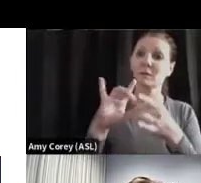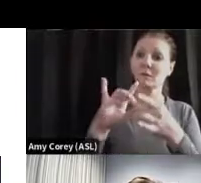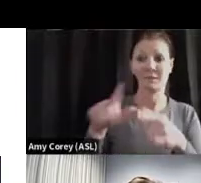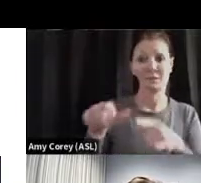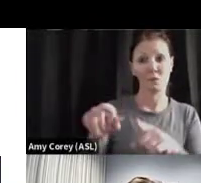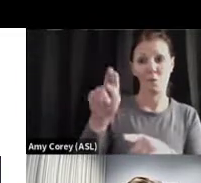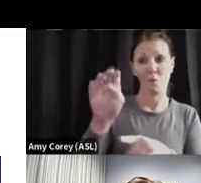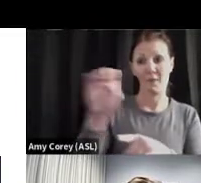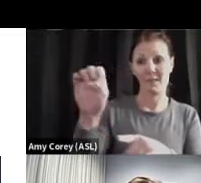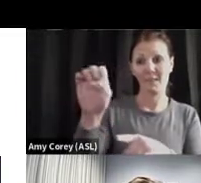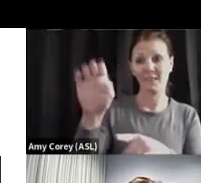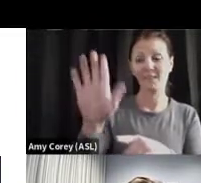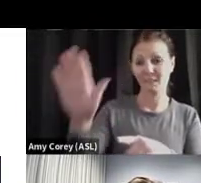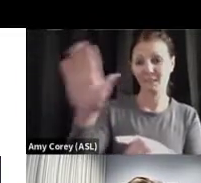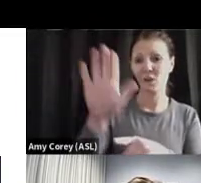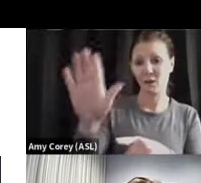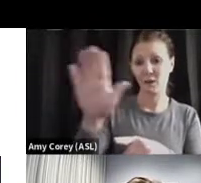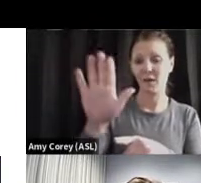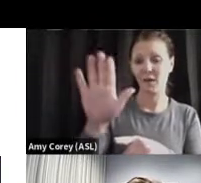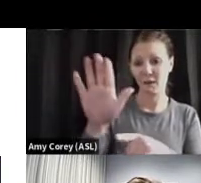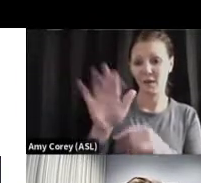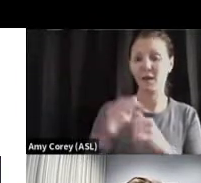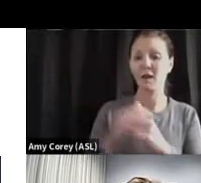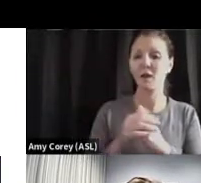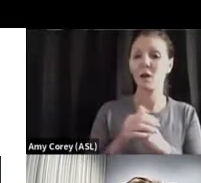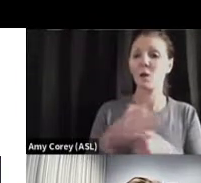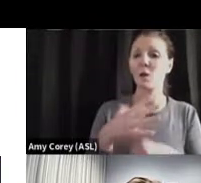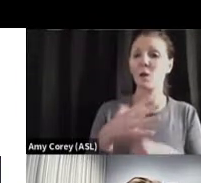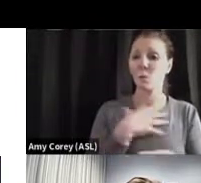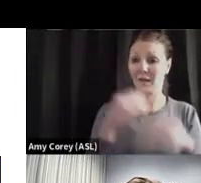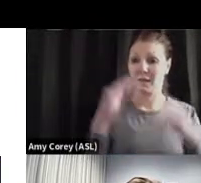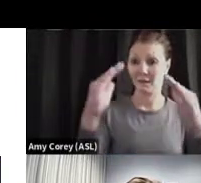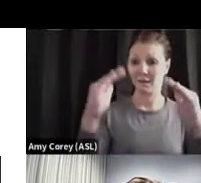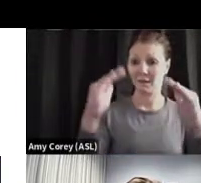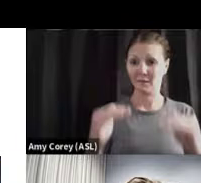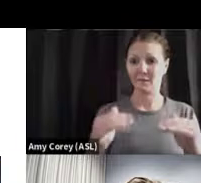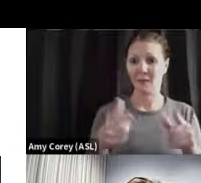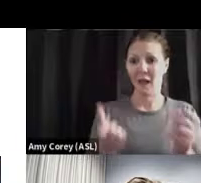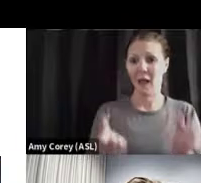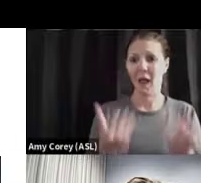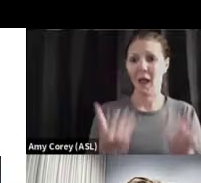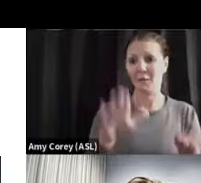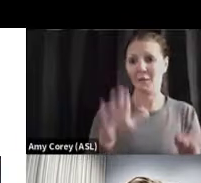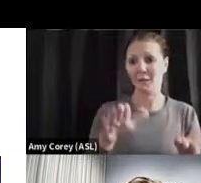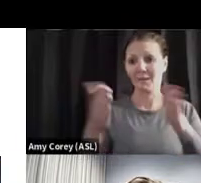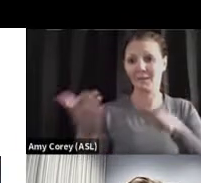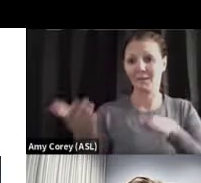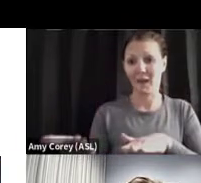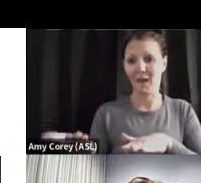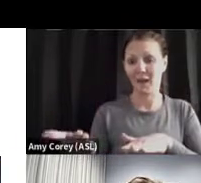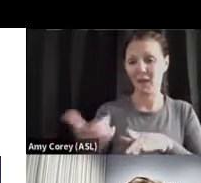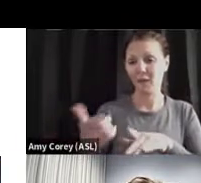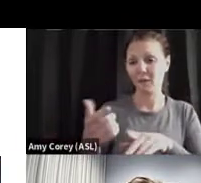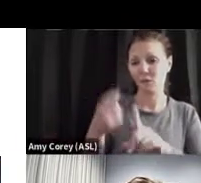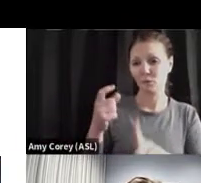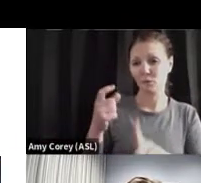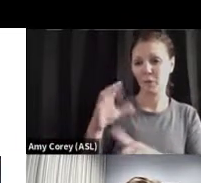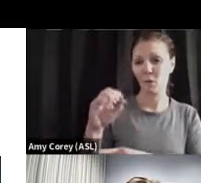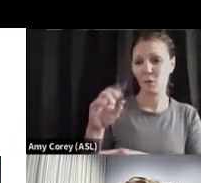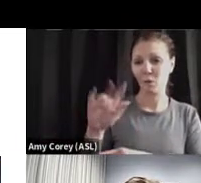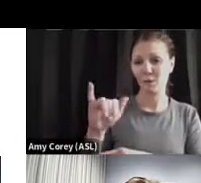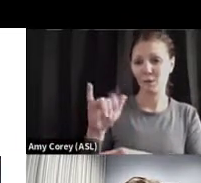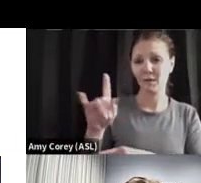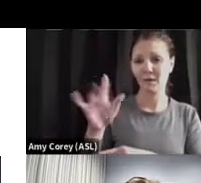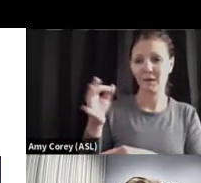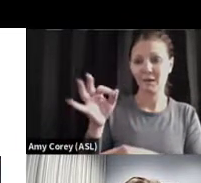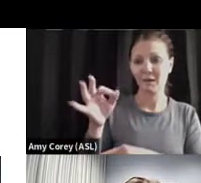I'll show you where that is right now. And again, in white, the number of people that have died as a result of COVID-19. And in green, those are the number of